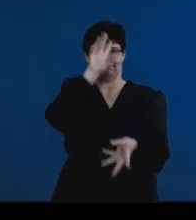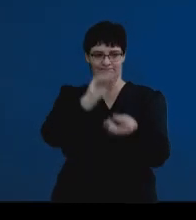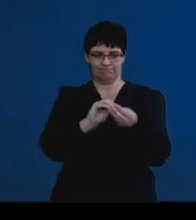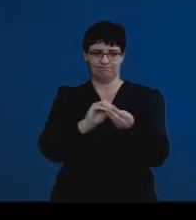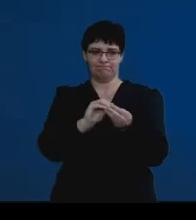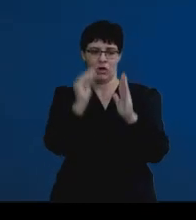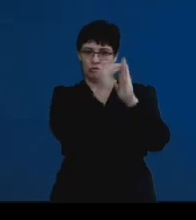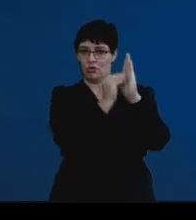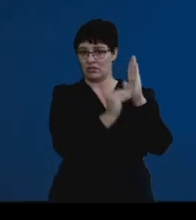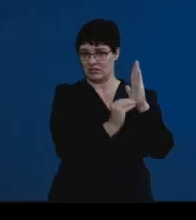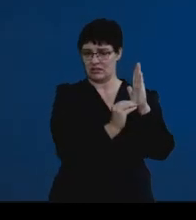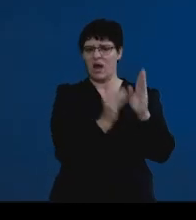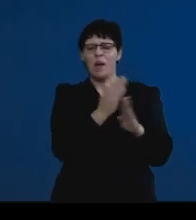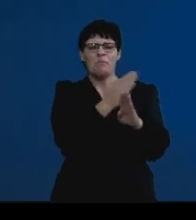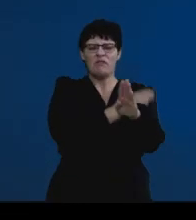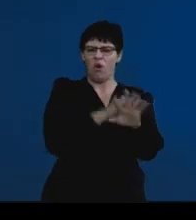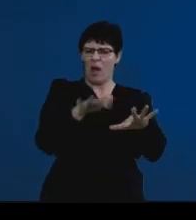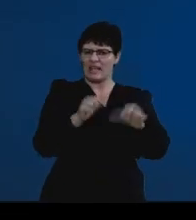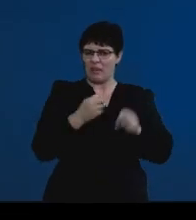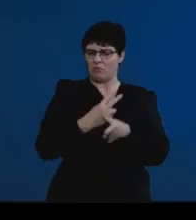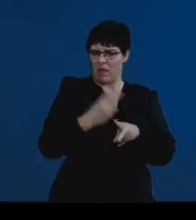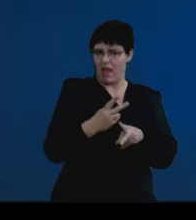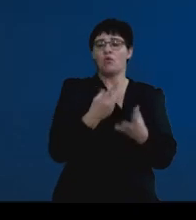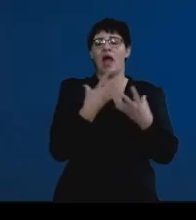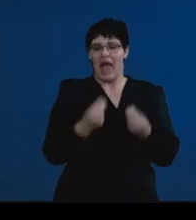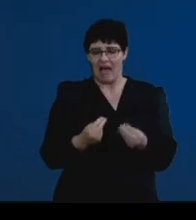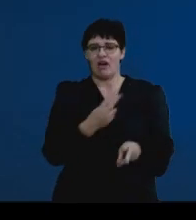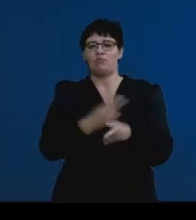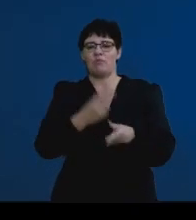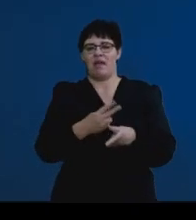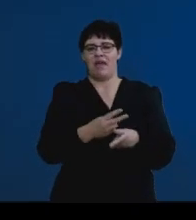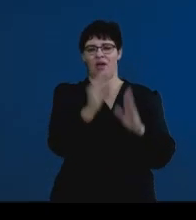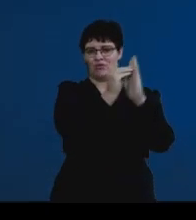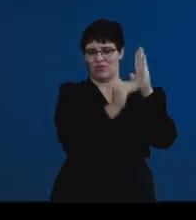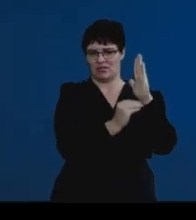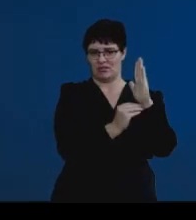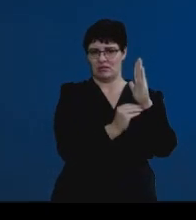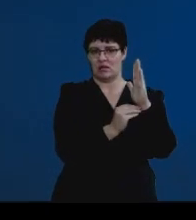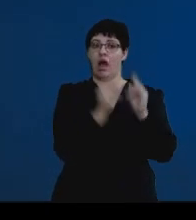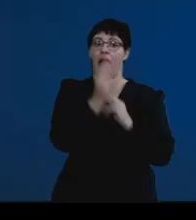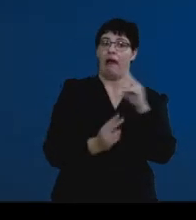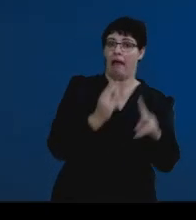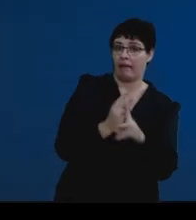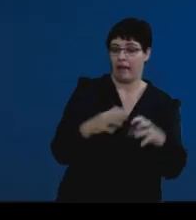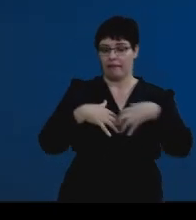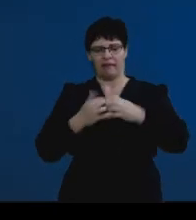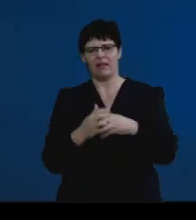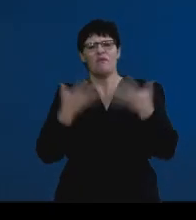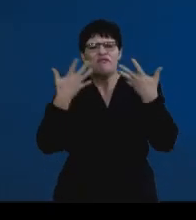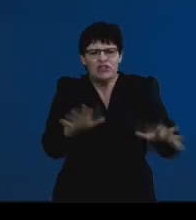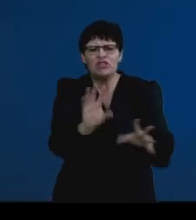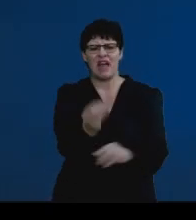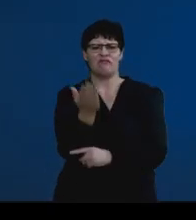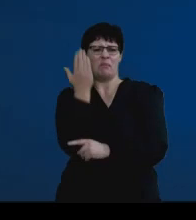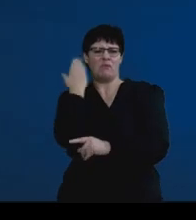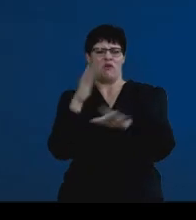during your prelim exams, you would have prepared notes. So you don't have to go back and re-make notes. You've got these notes.